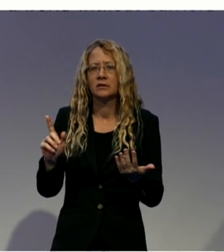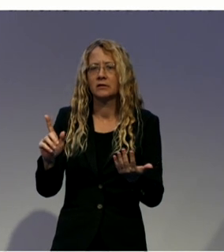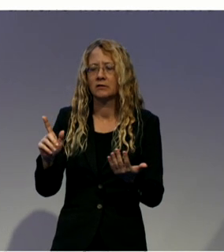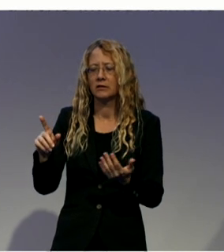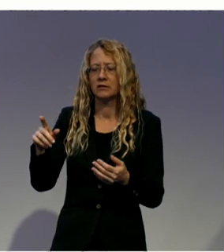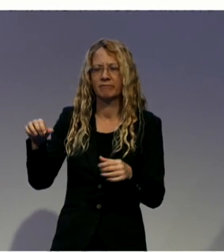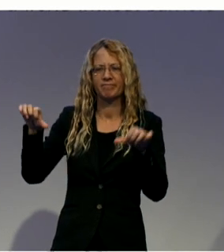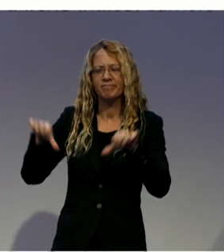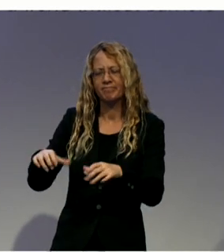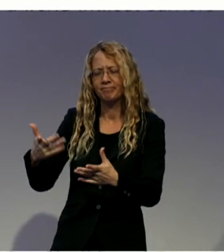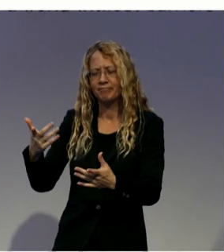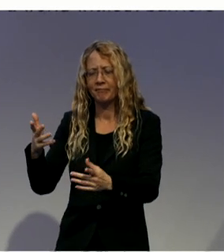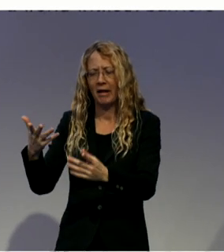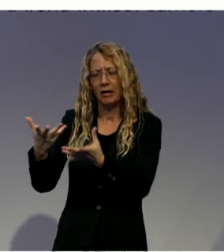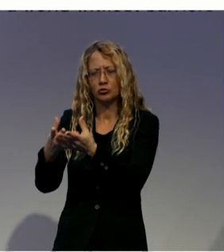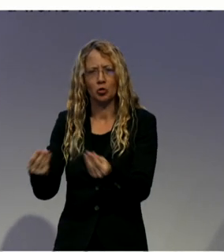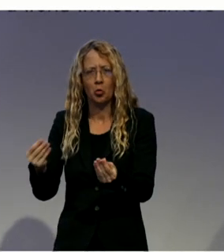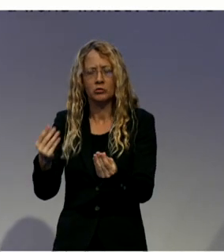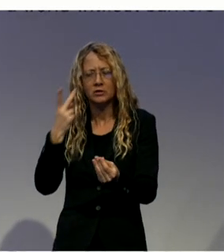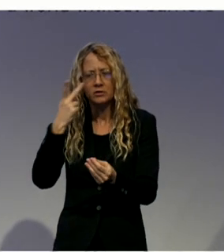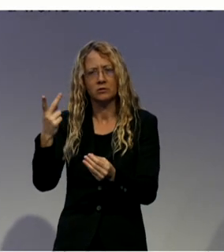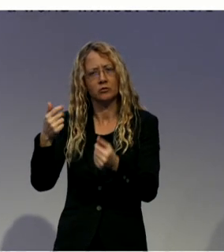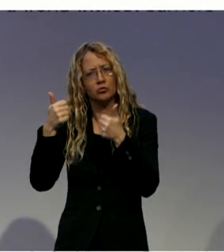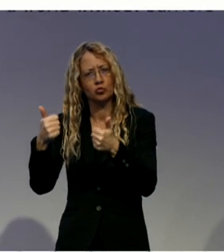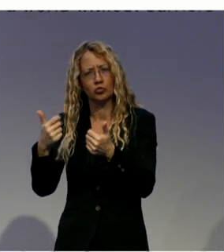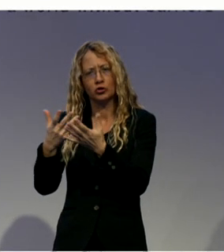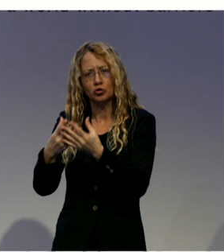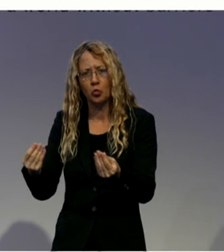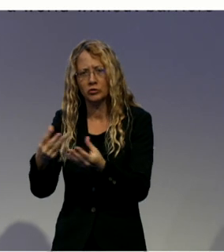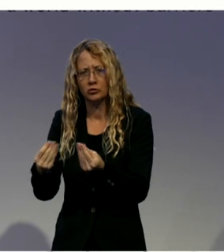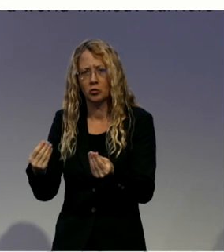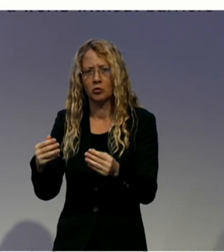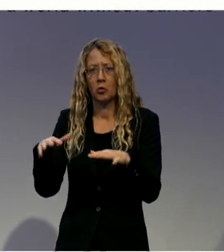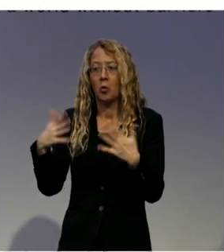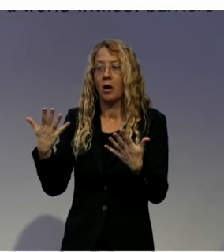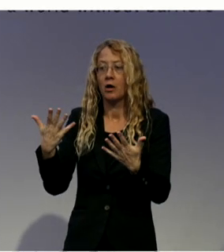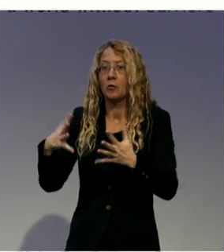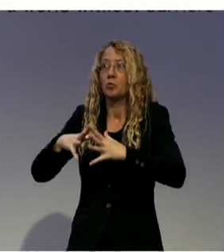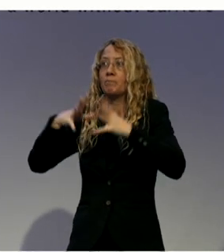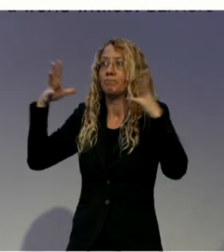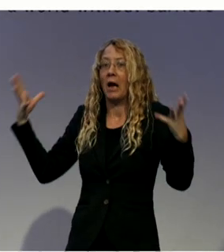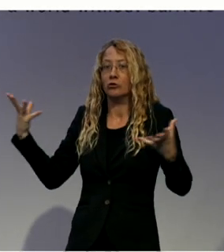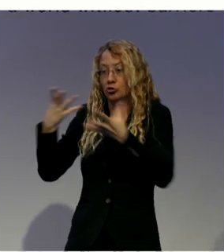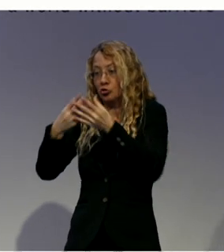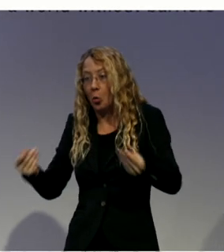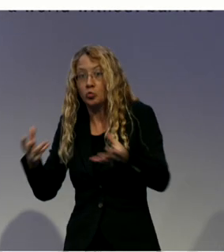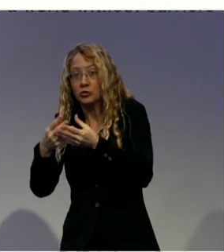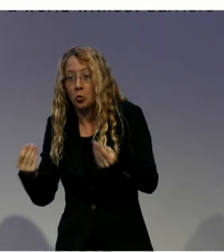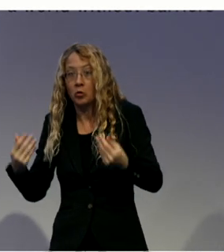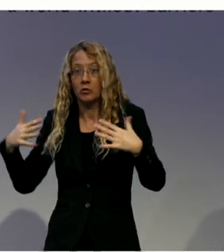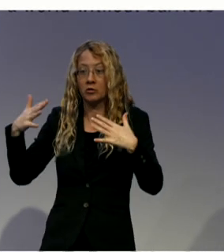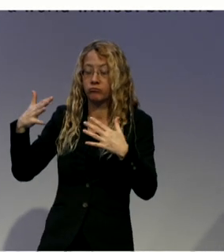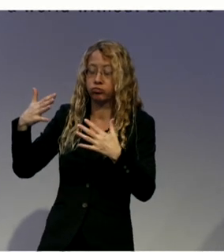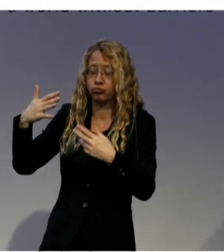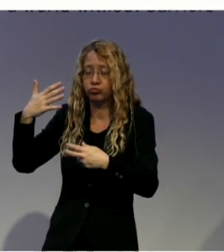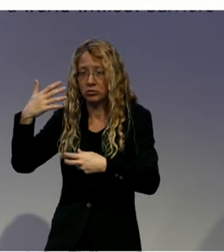with complexity. Complexity is not when there is a lot of work to do around the rights of a person.